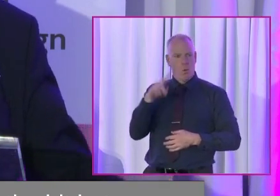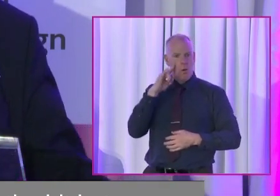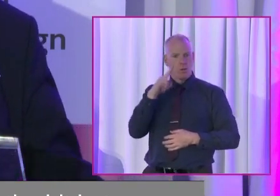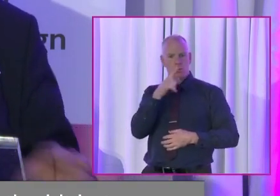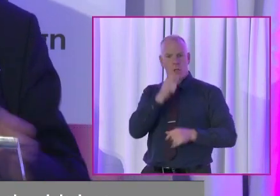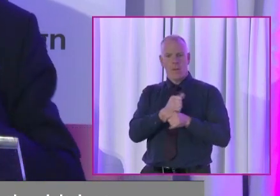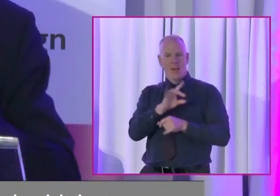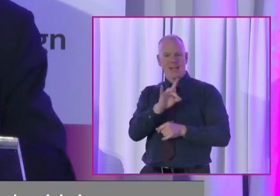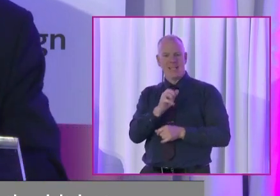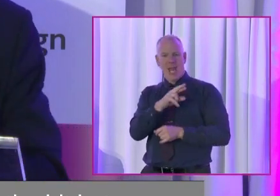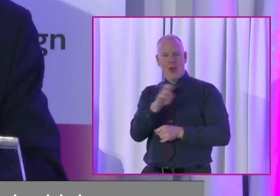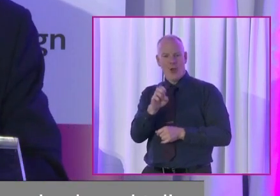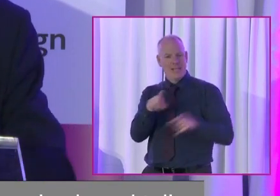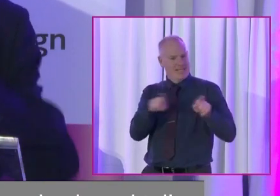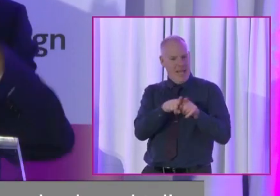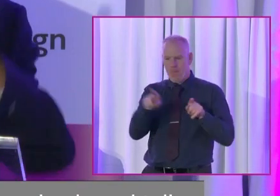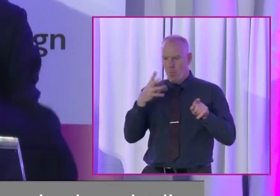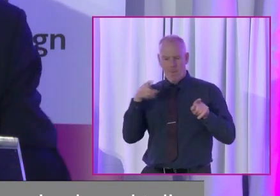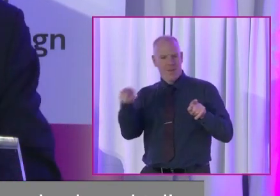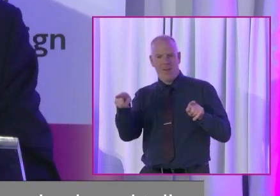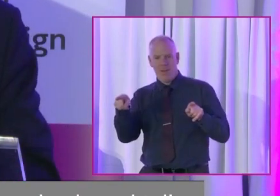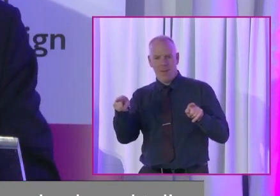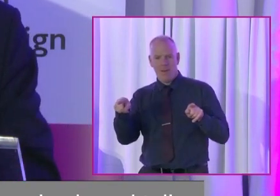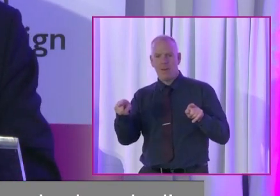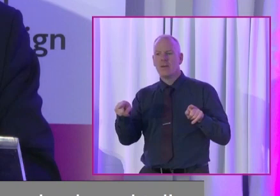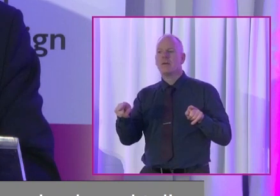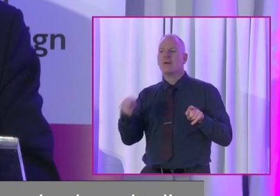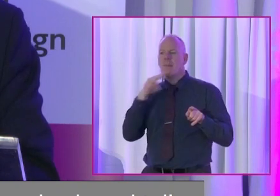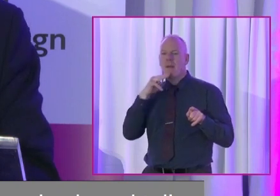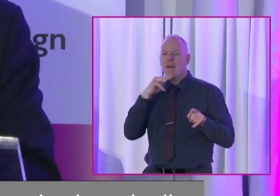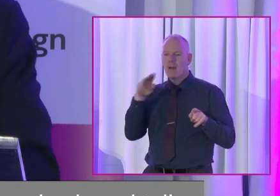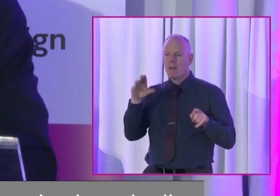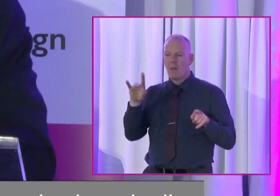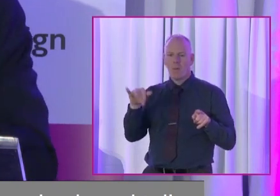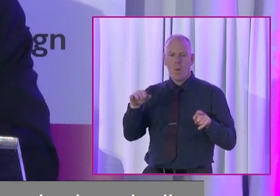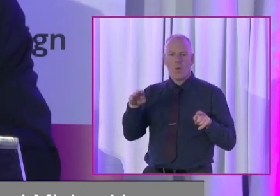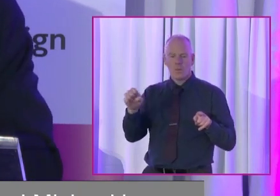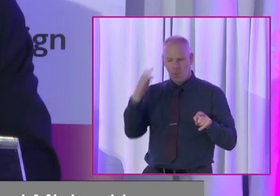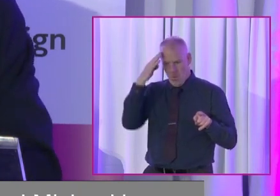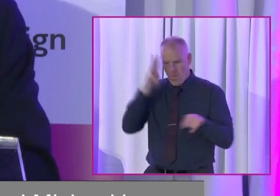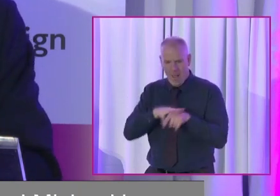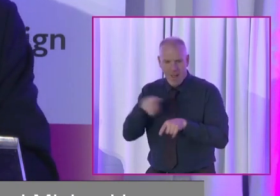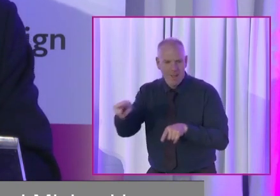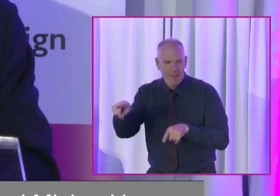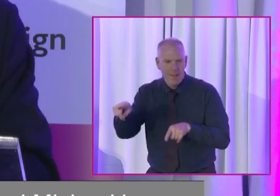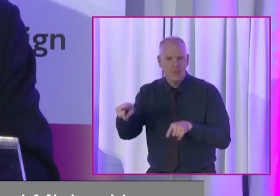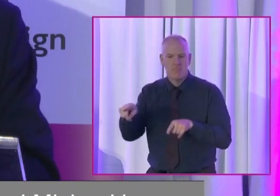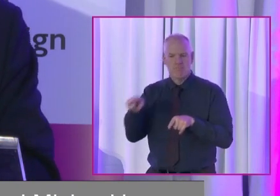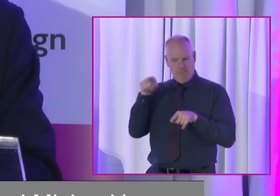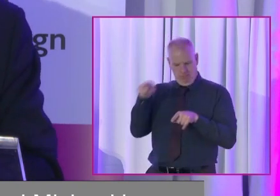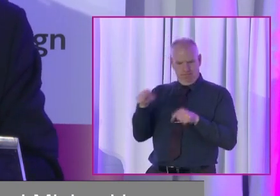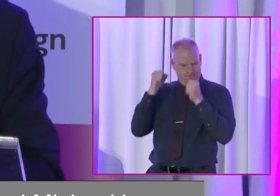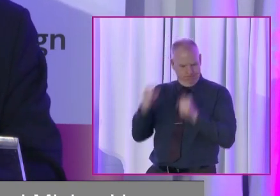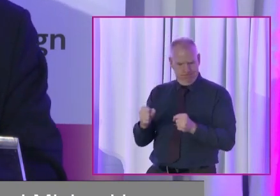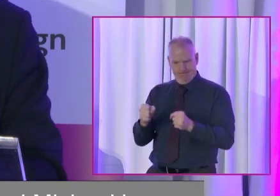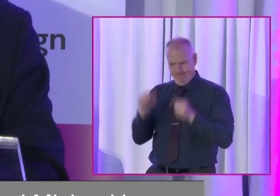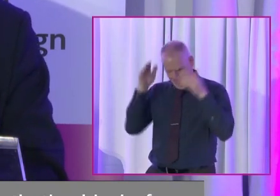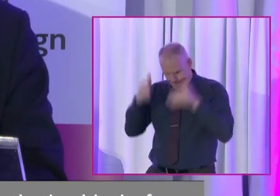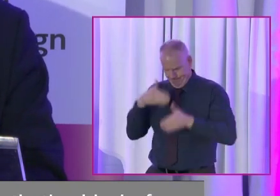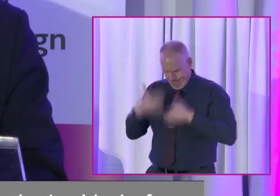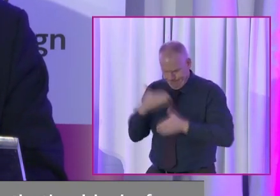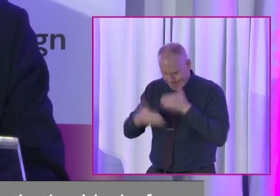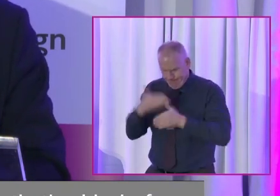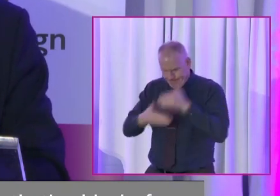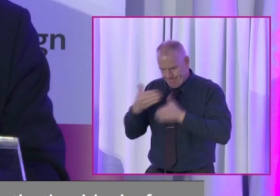Kildare. That's the kind of woman, and Michael knows her and others probably know her well. That's the kind of woman she is. Head down,